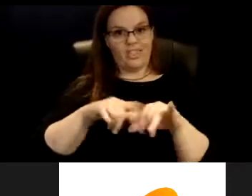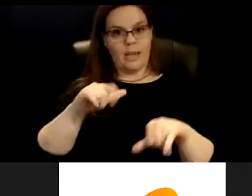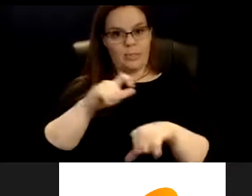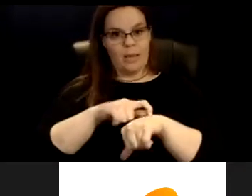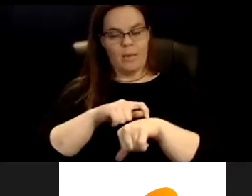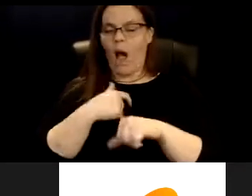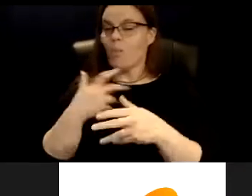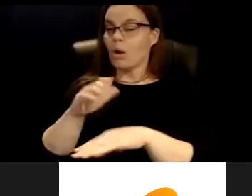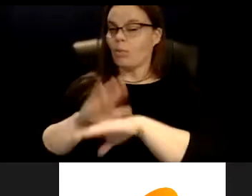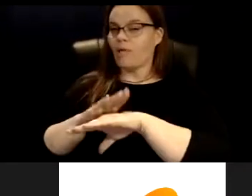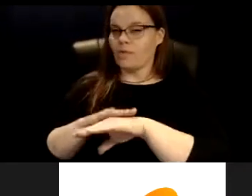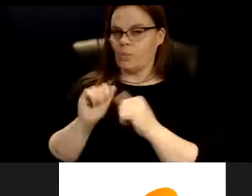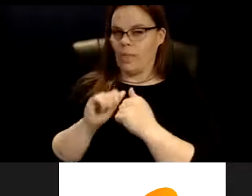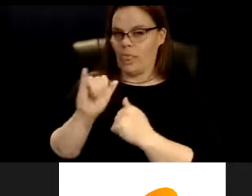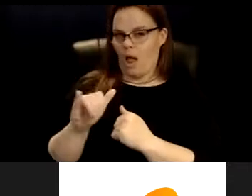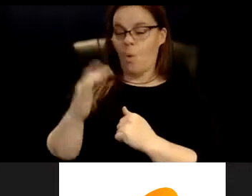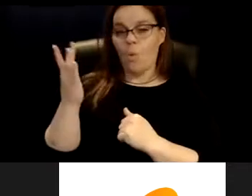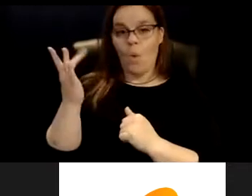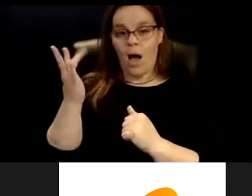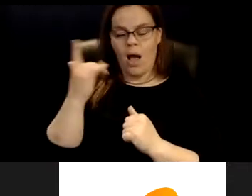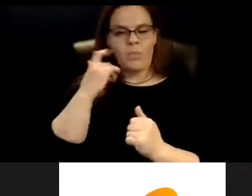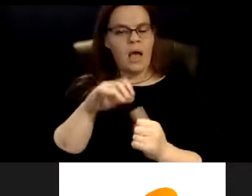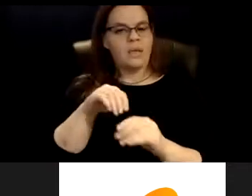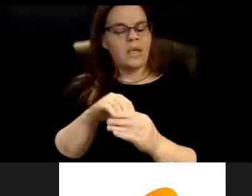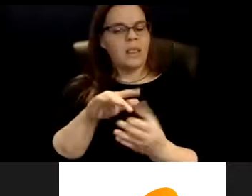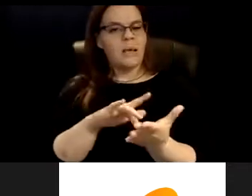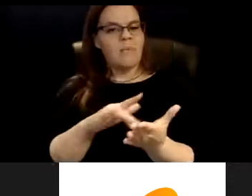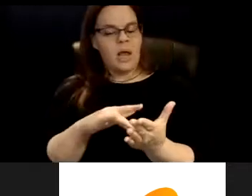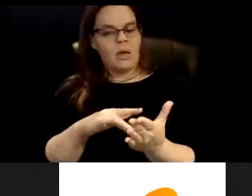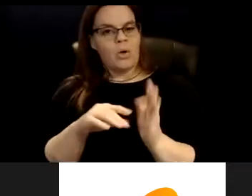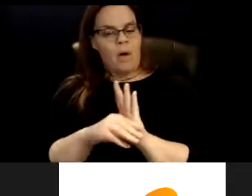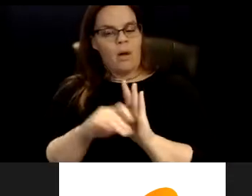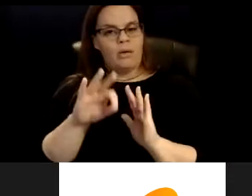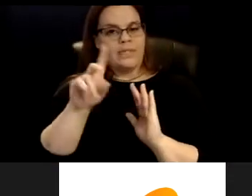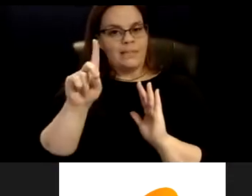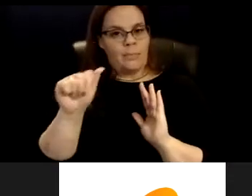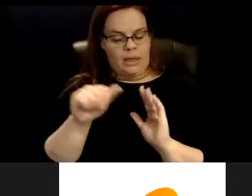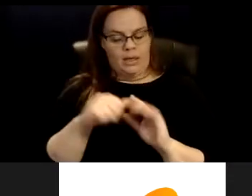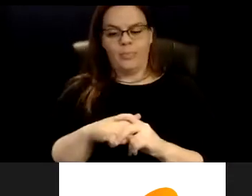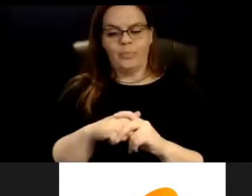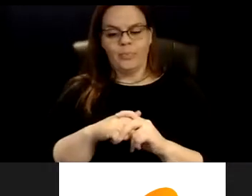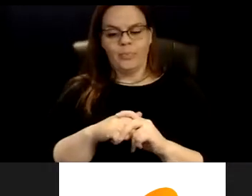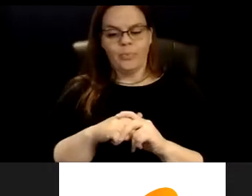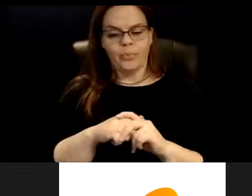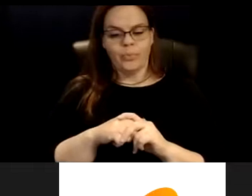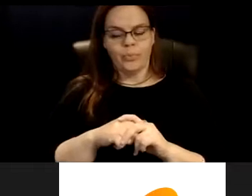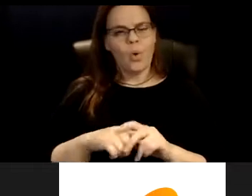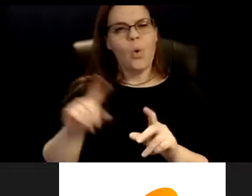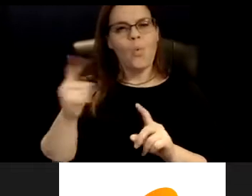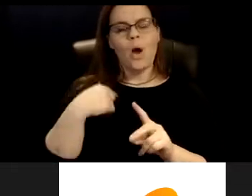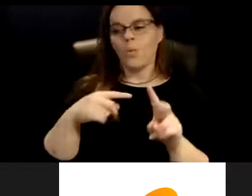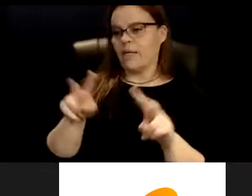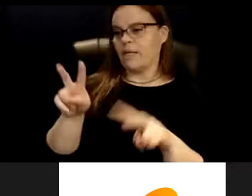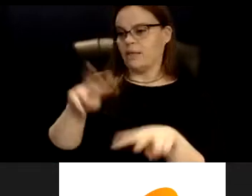in medical, in the medical model of disability is essentially where we see the person who is